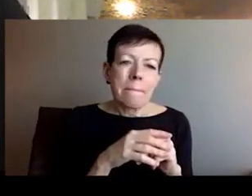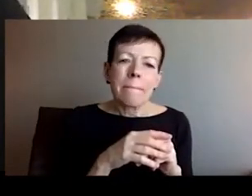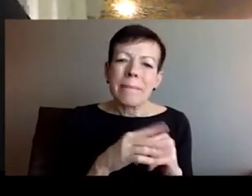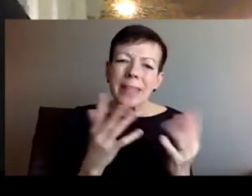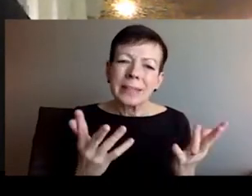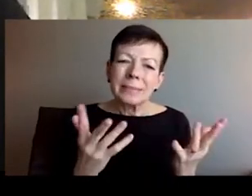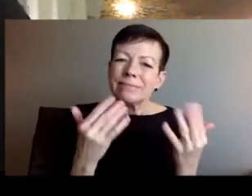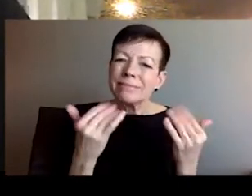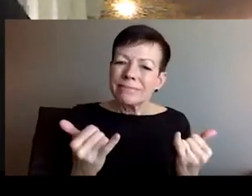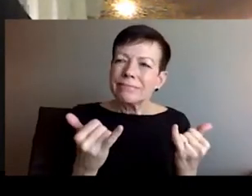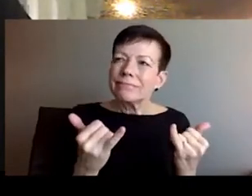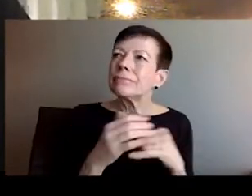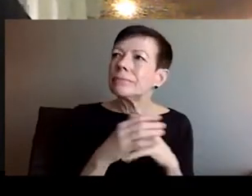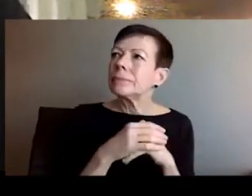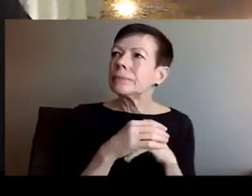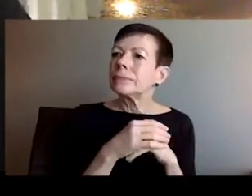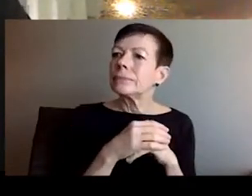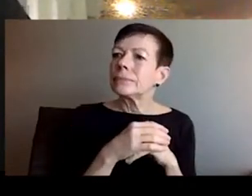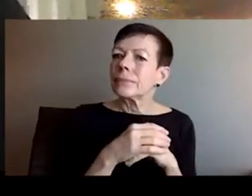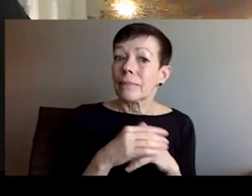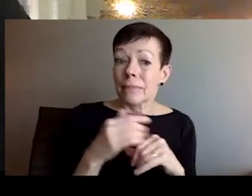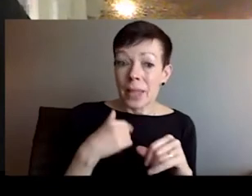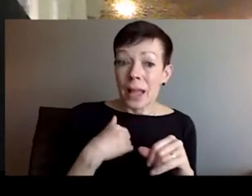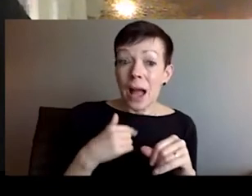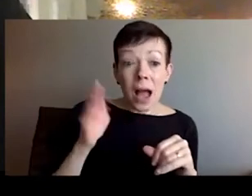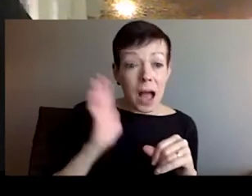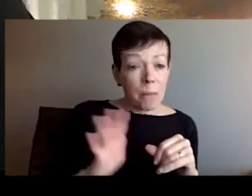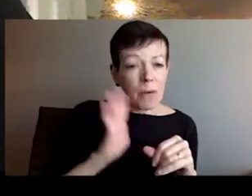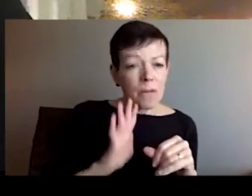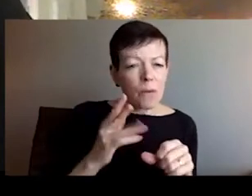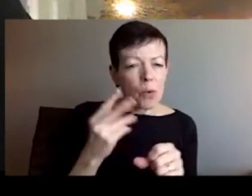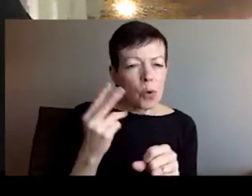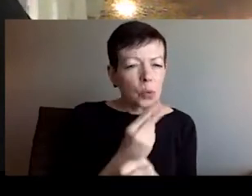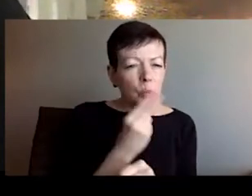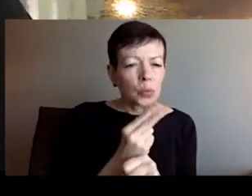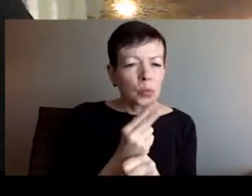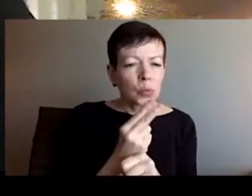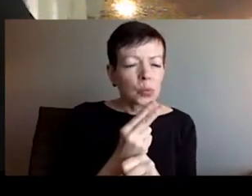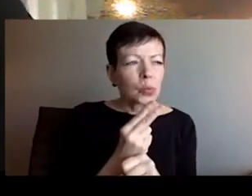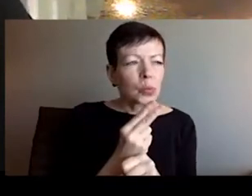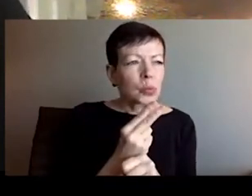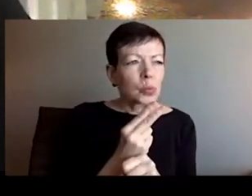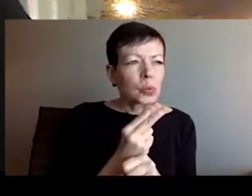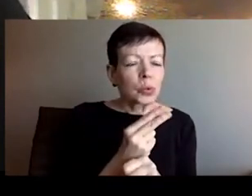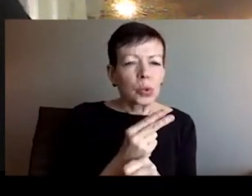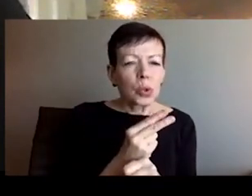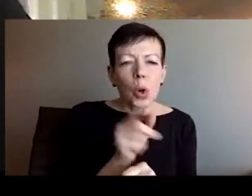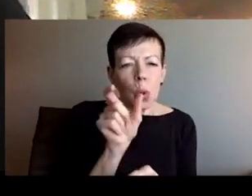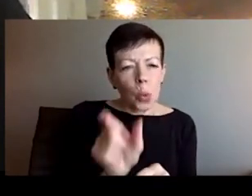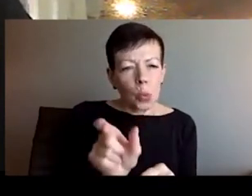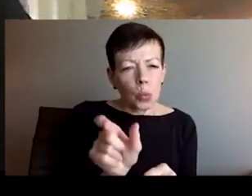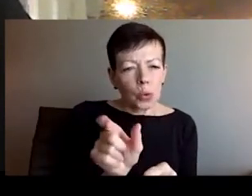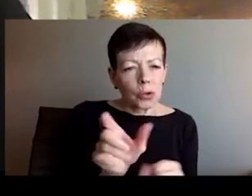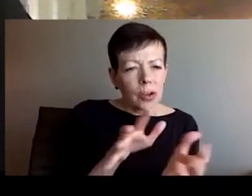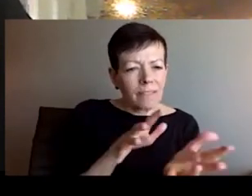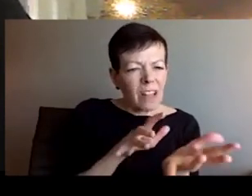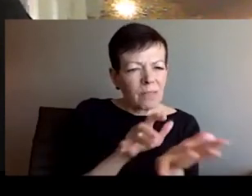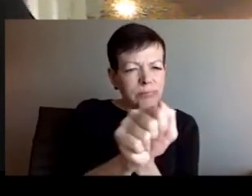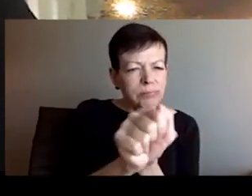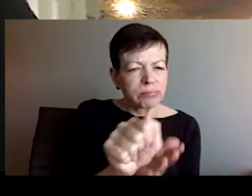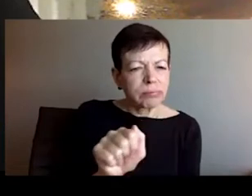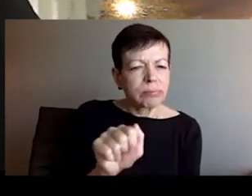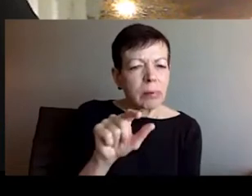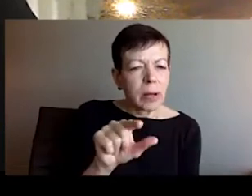this is open aggression, open invasion, which goal is